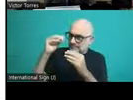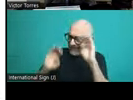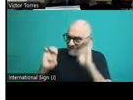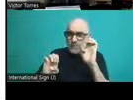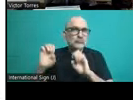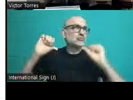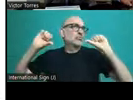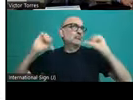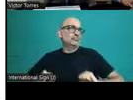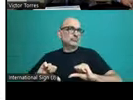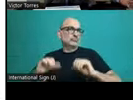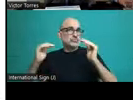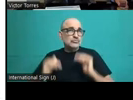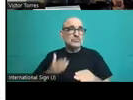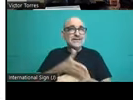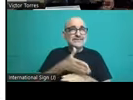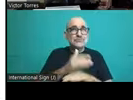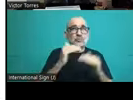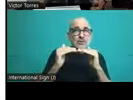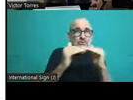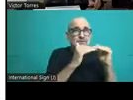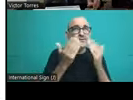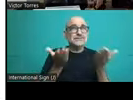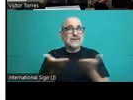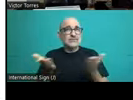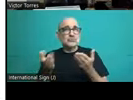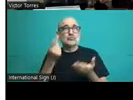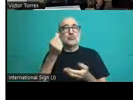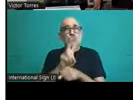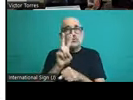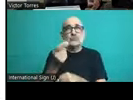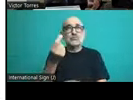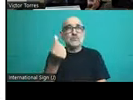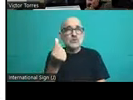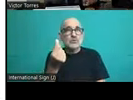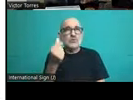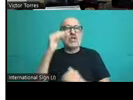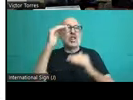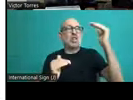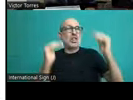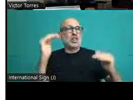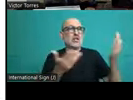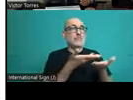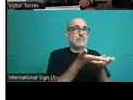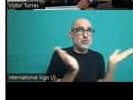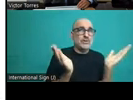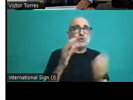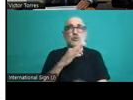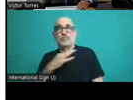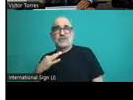very, very different on the public and private side. And recently,